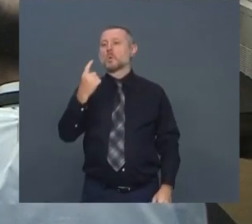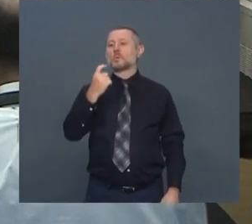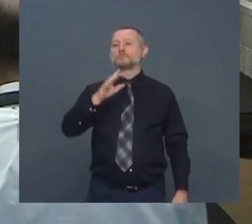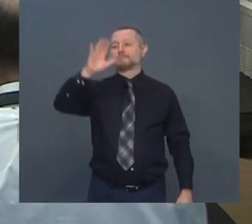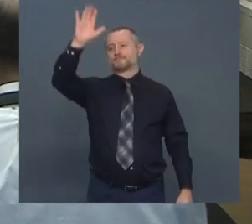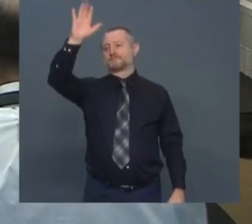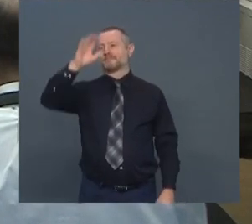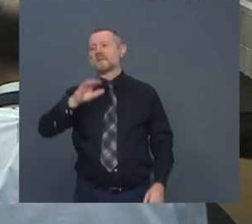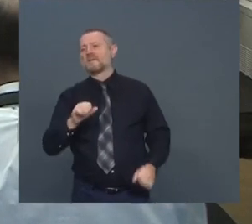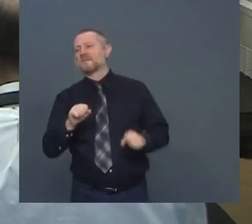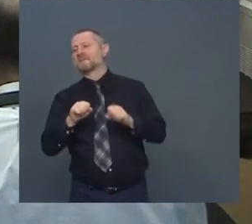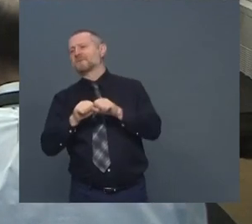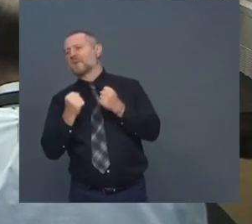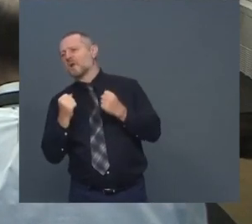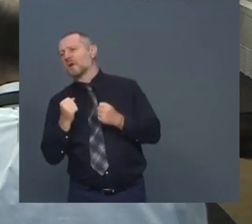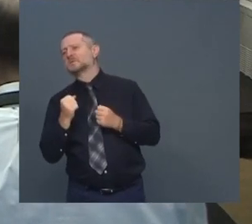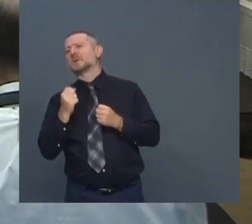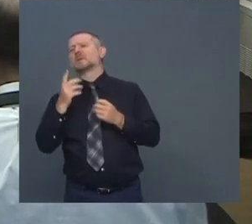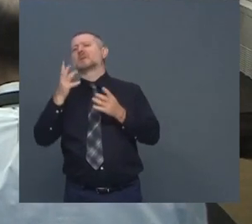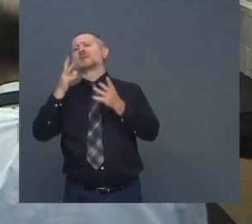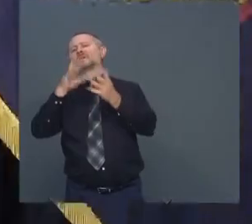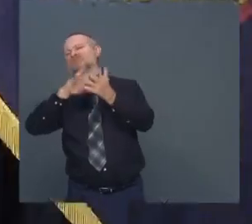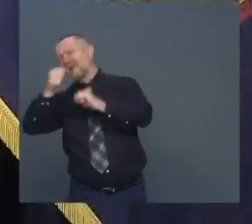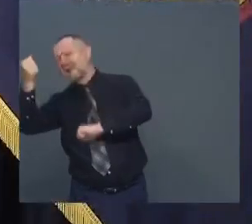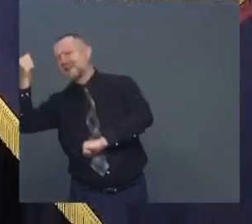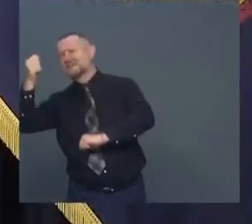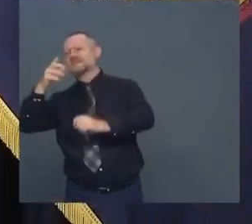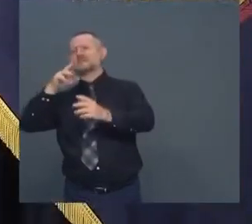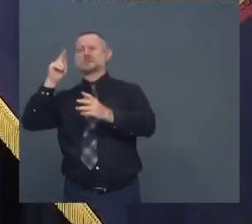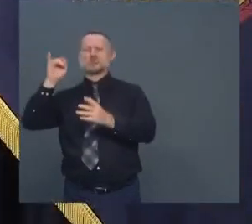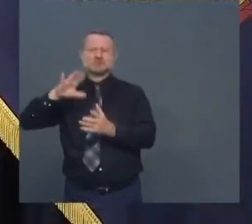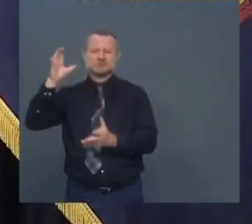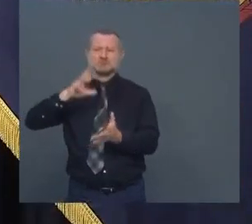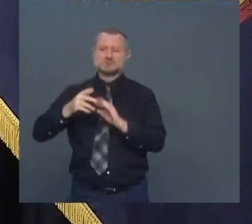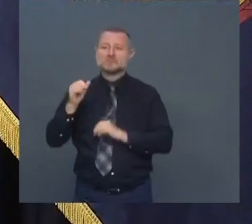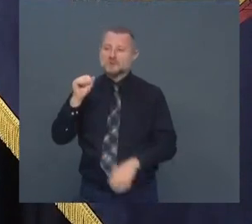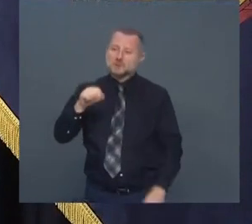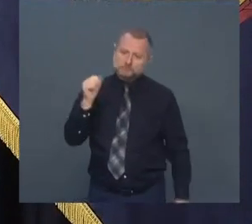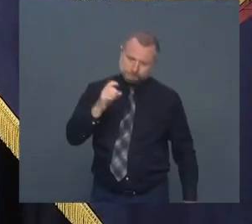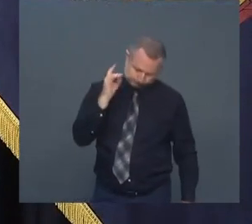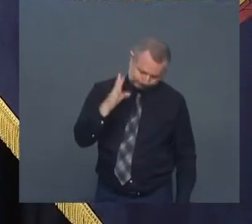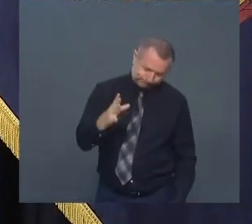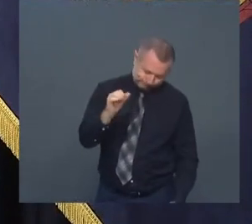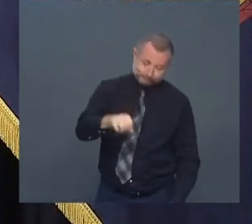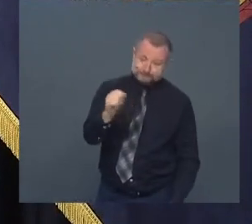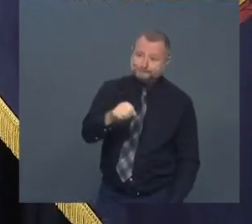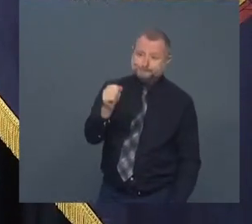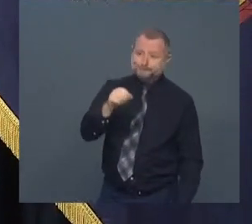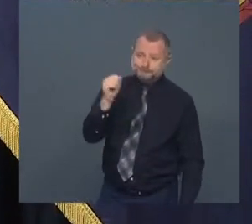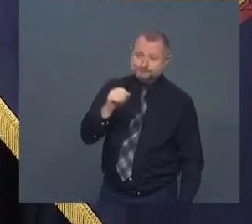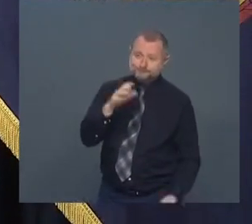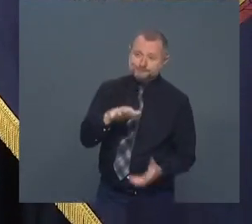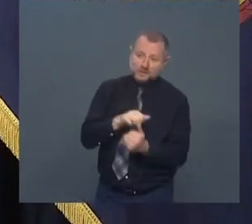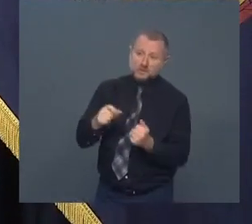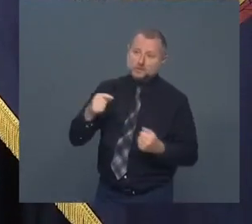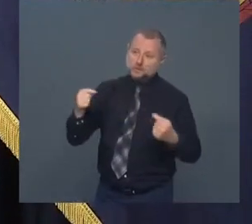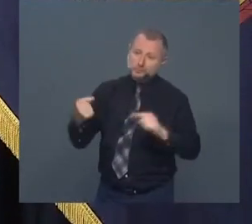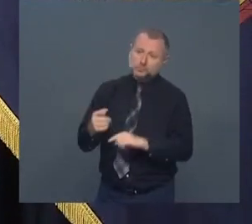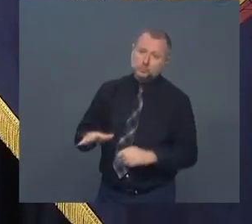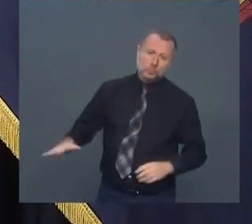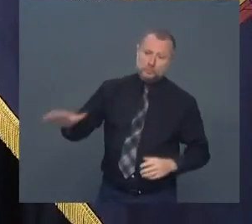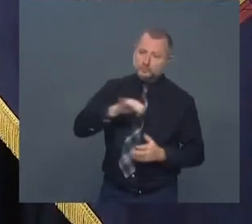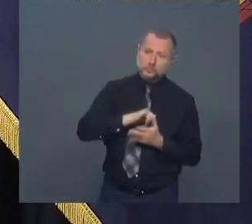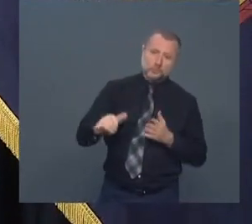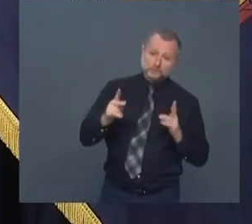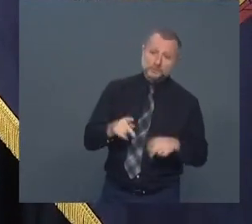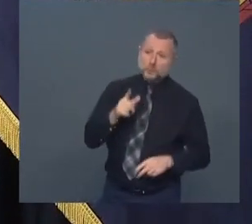broke yeah it's terrible it's terrible and it affects all New Yorkers but you know who it